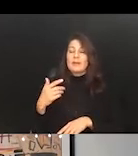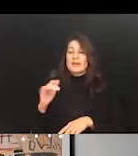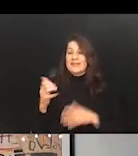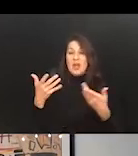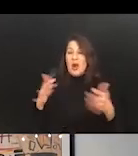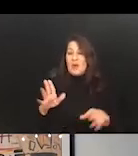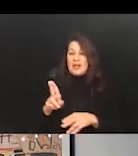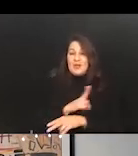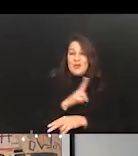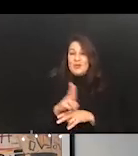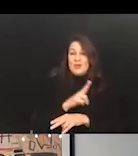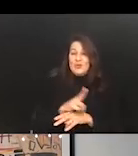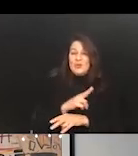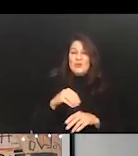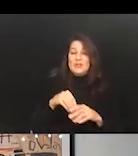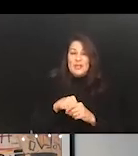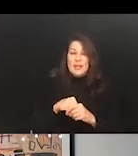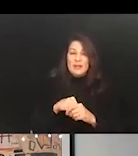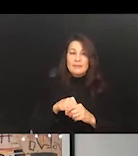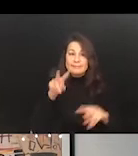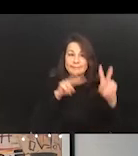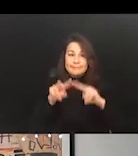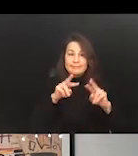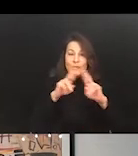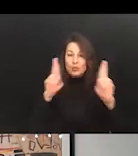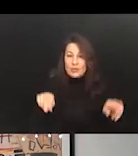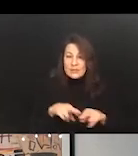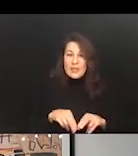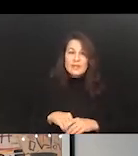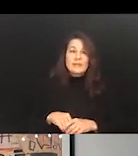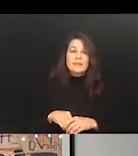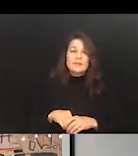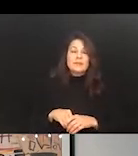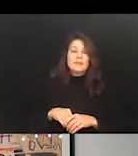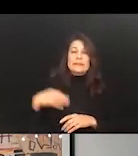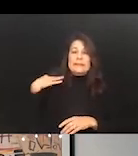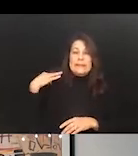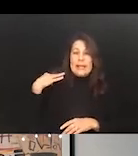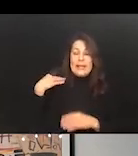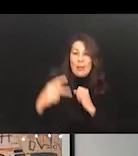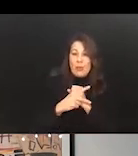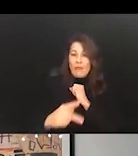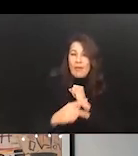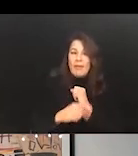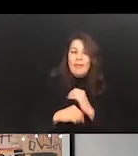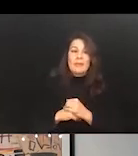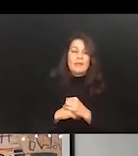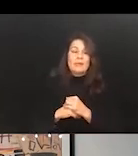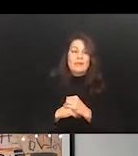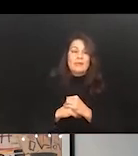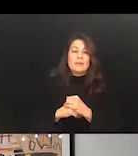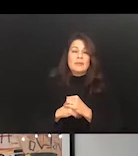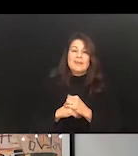used in sourcing resumes, in looking at candidate profiles, you know, basically,